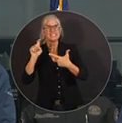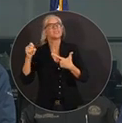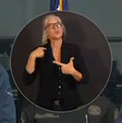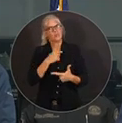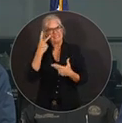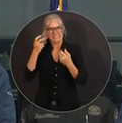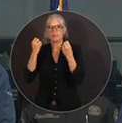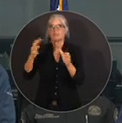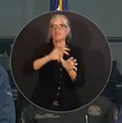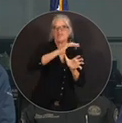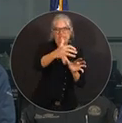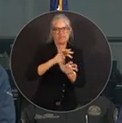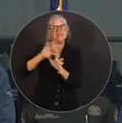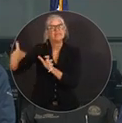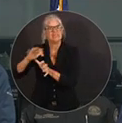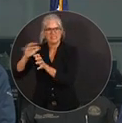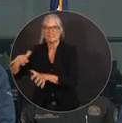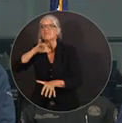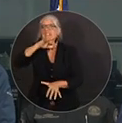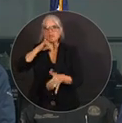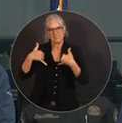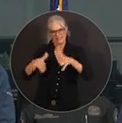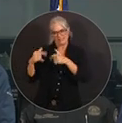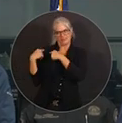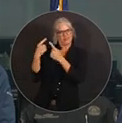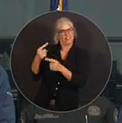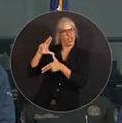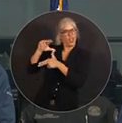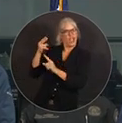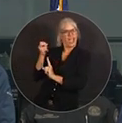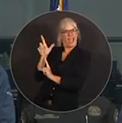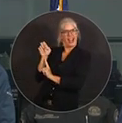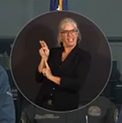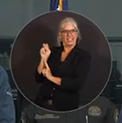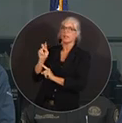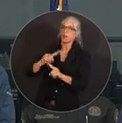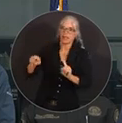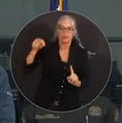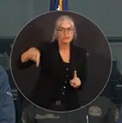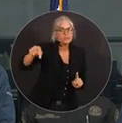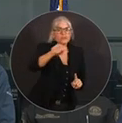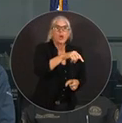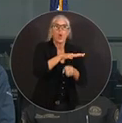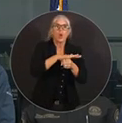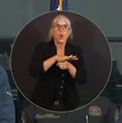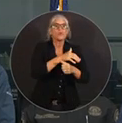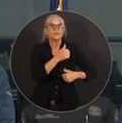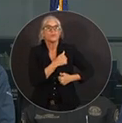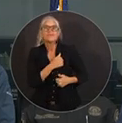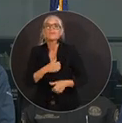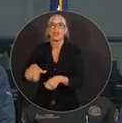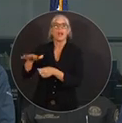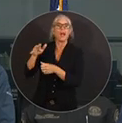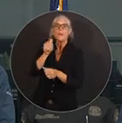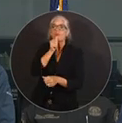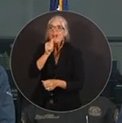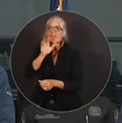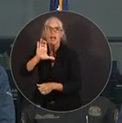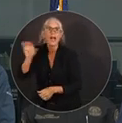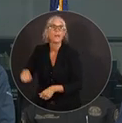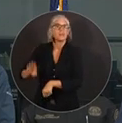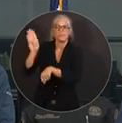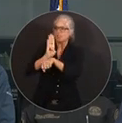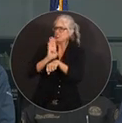Helene. Continue local officials, private contractors, continue the debris removal